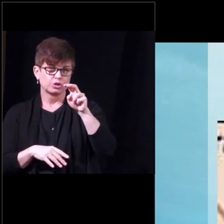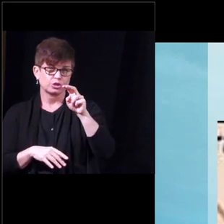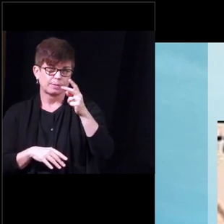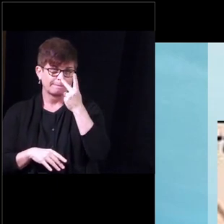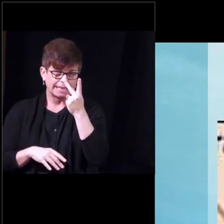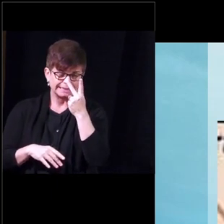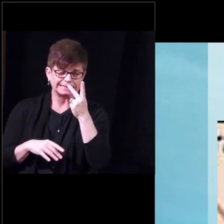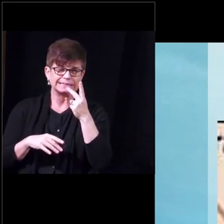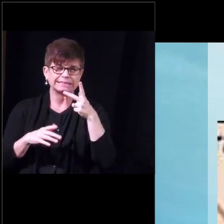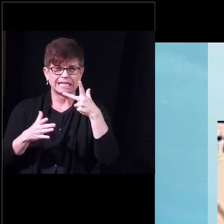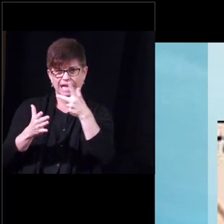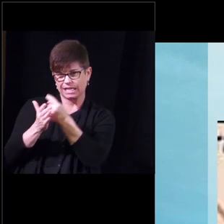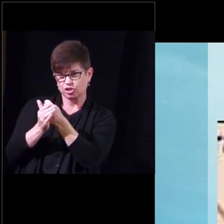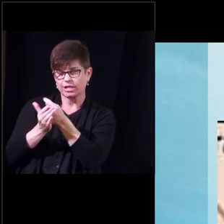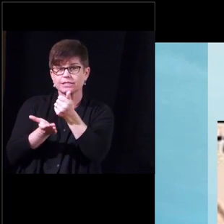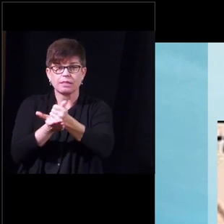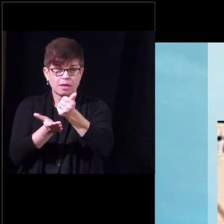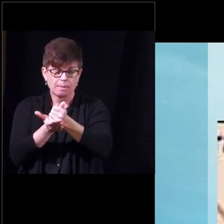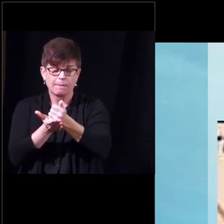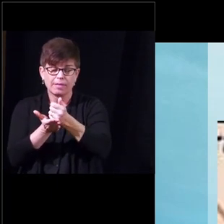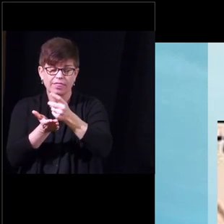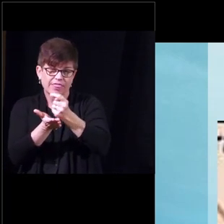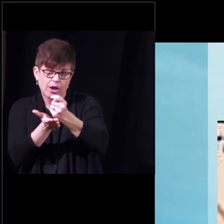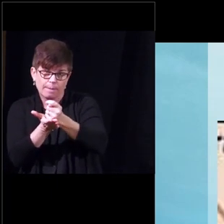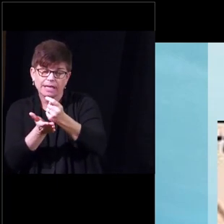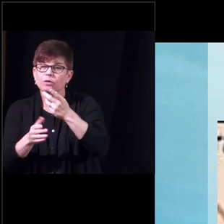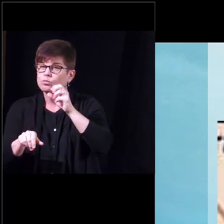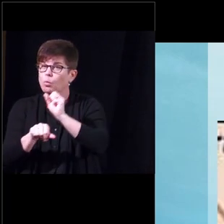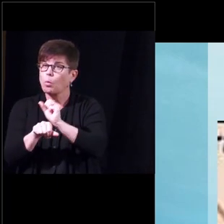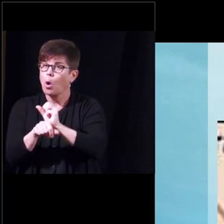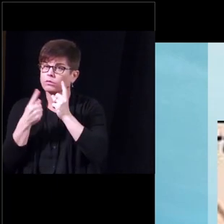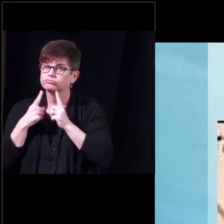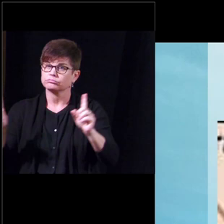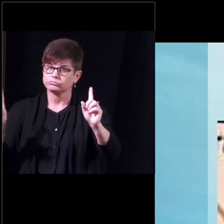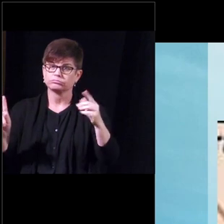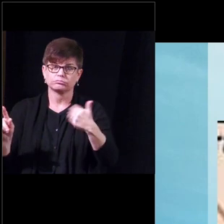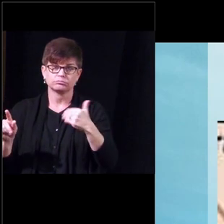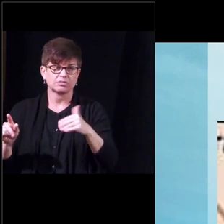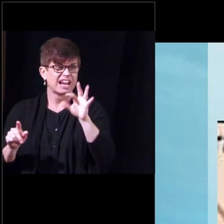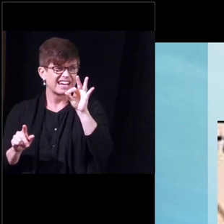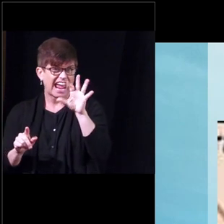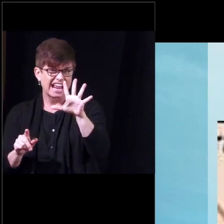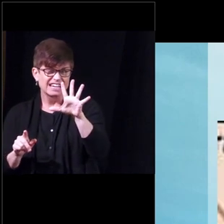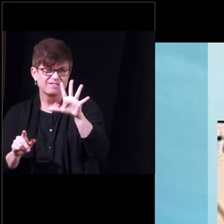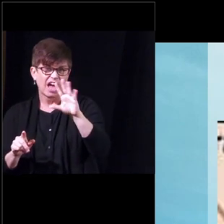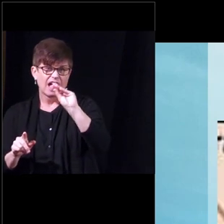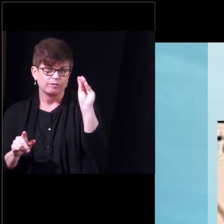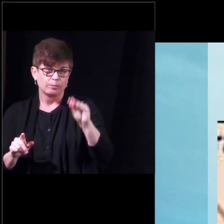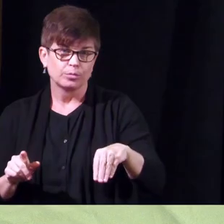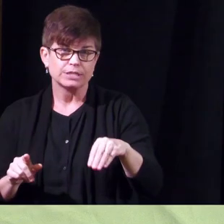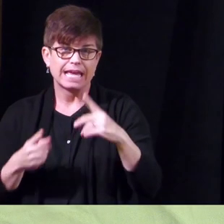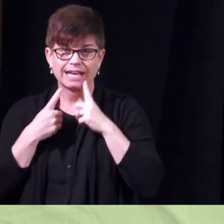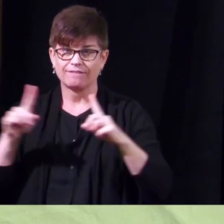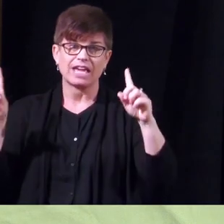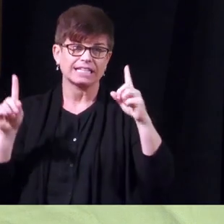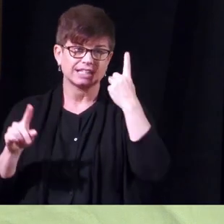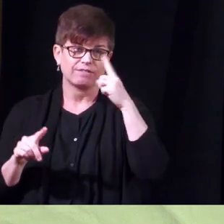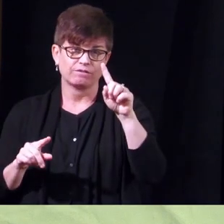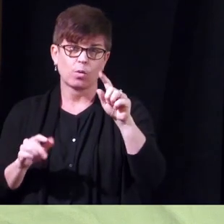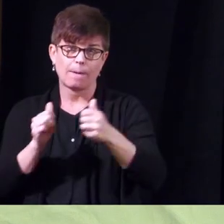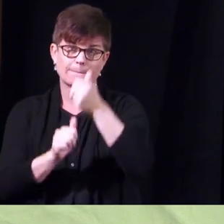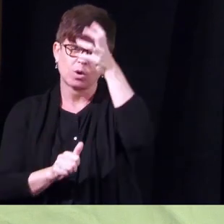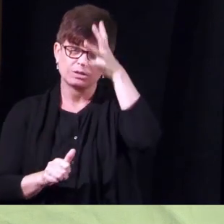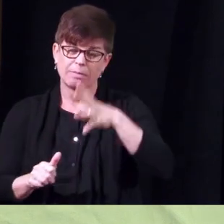does work very well for just about every male needle it's got a 95 effective rate and it sounds